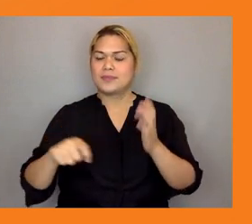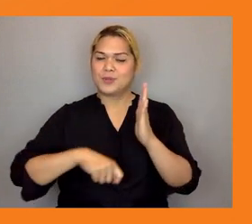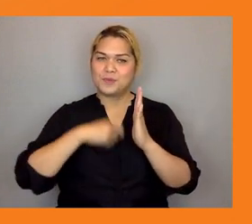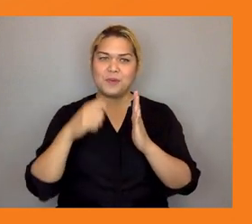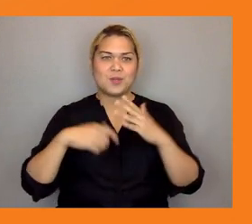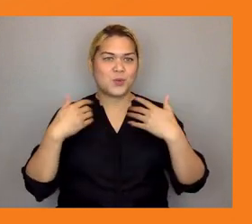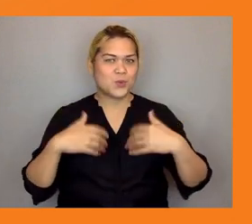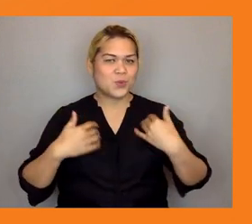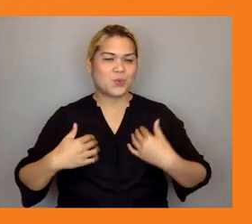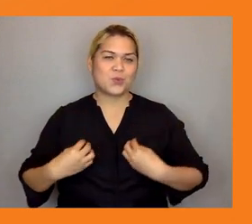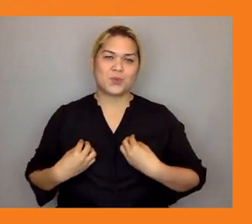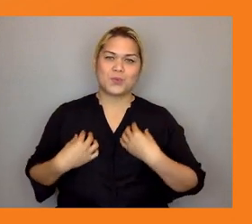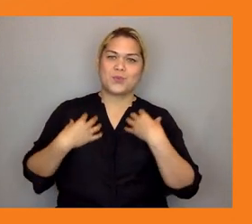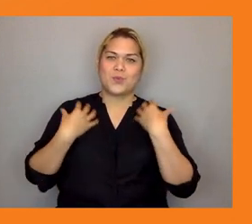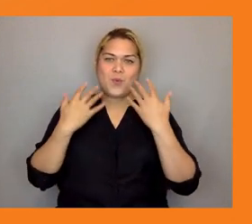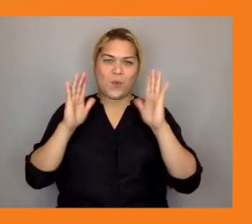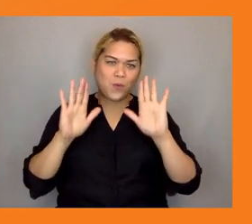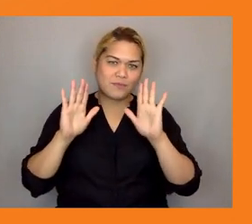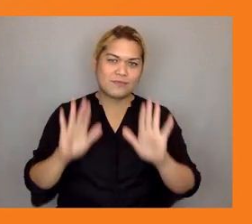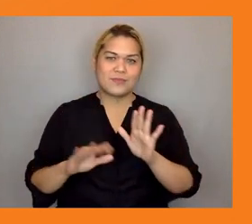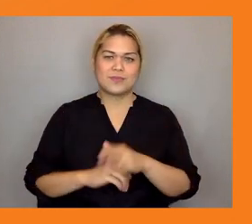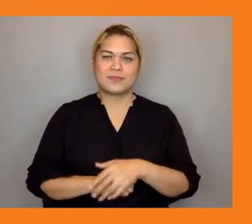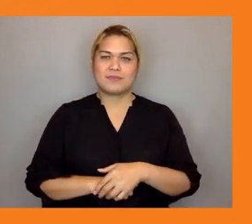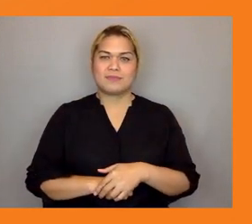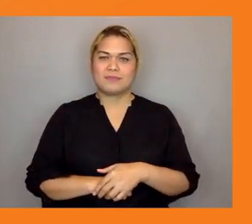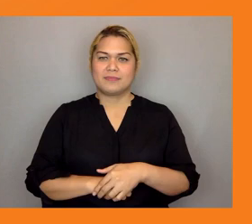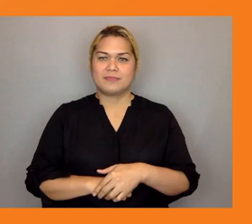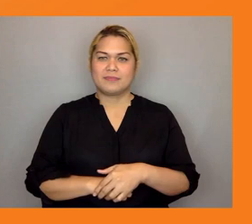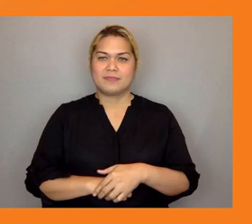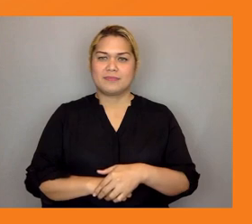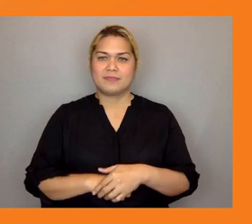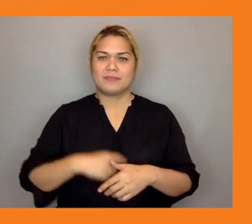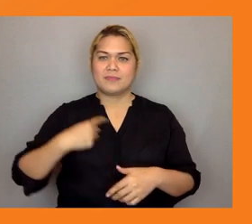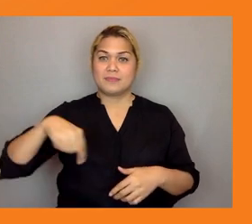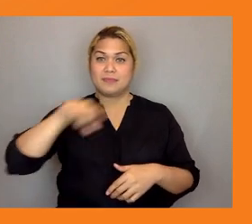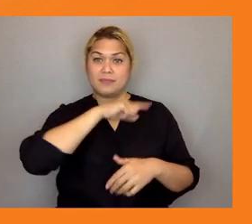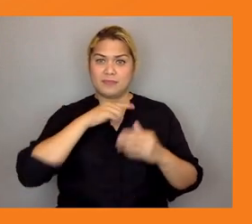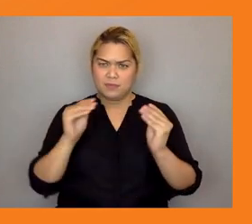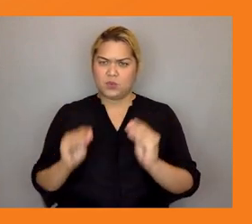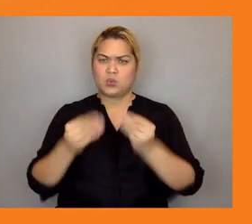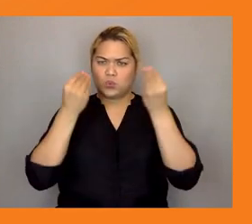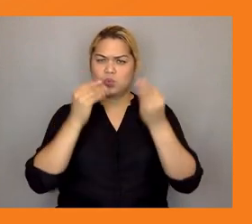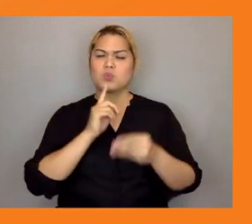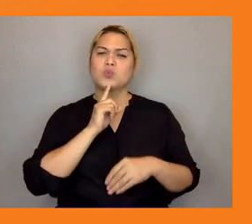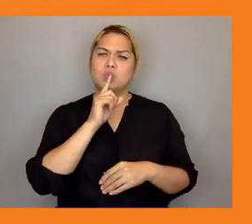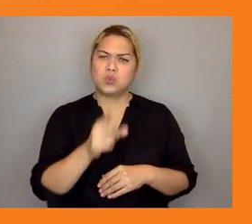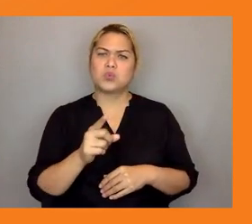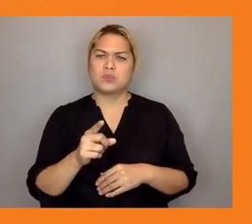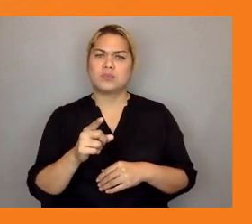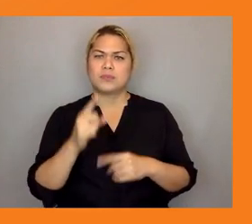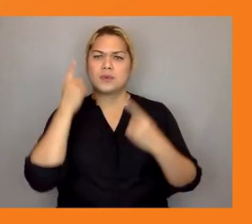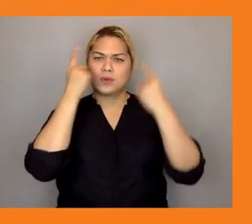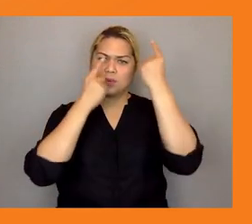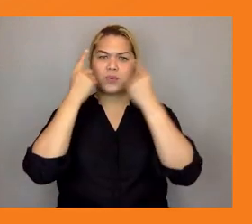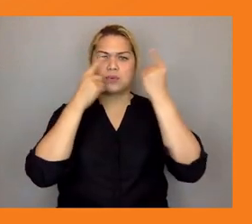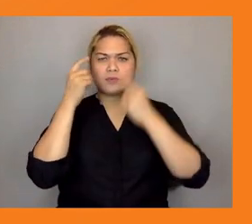they mentioned several times like yes as a young people they really care about their future uh and the climate change is impacting